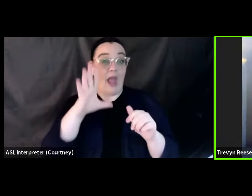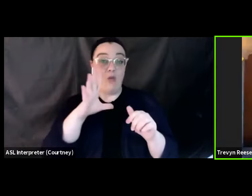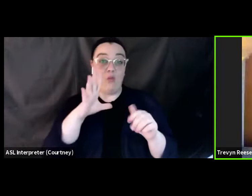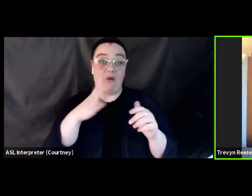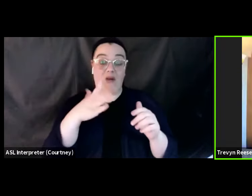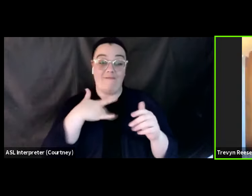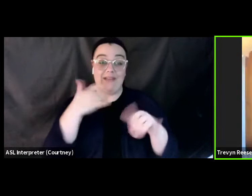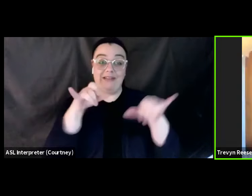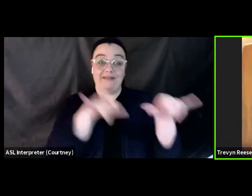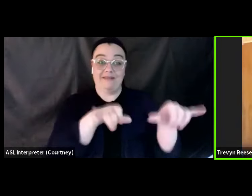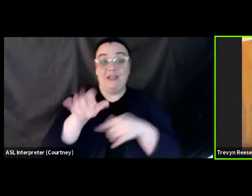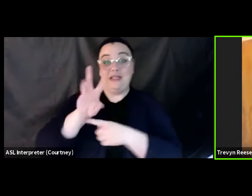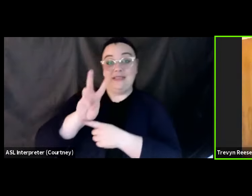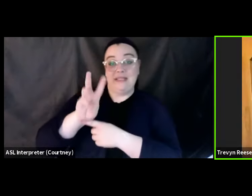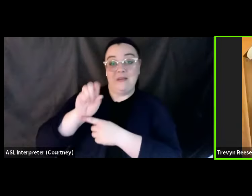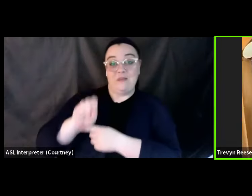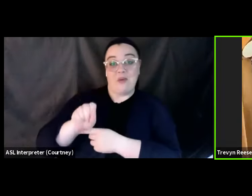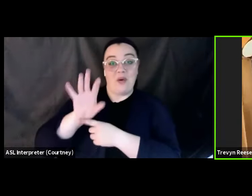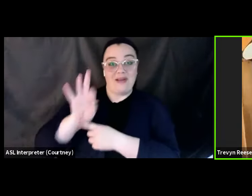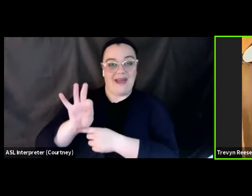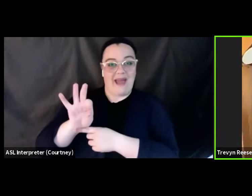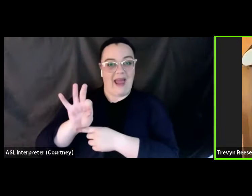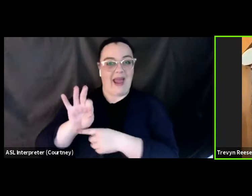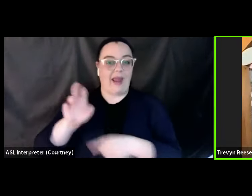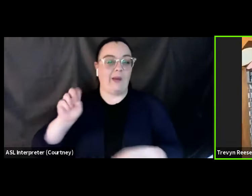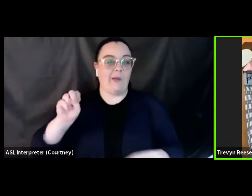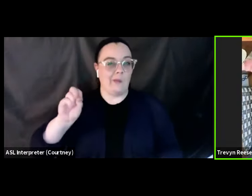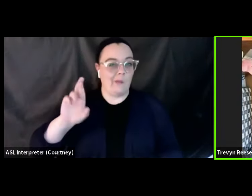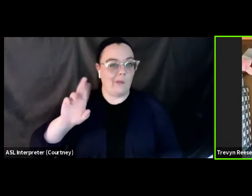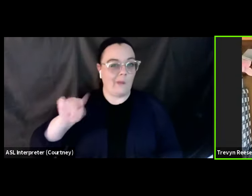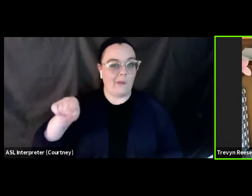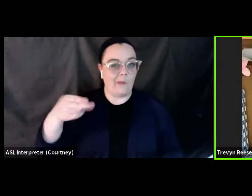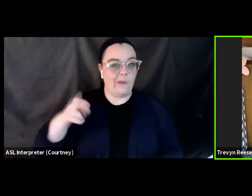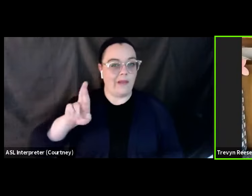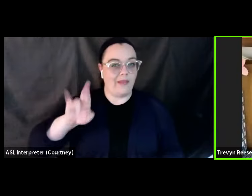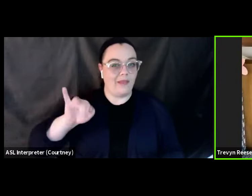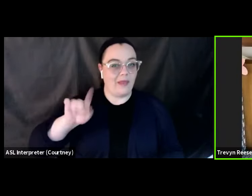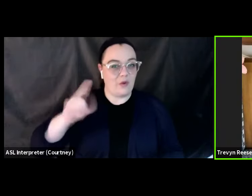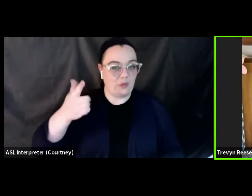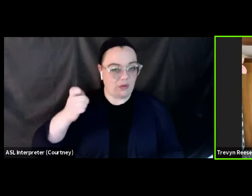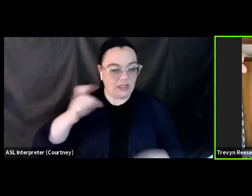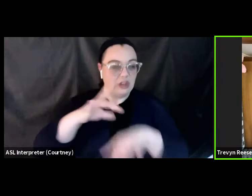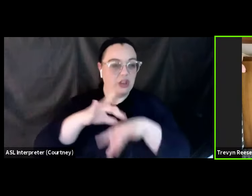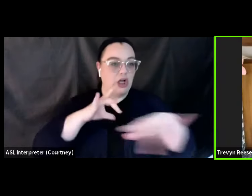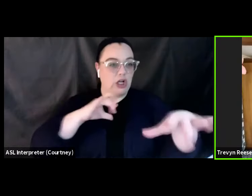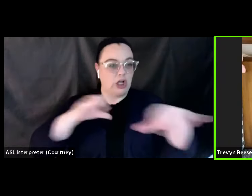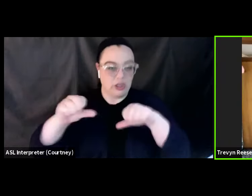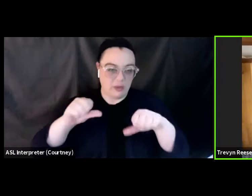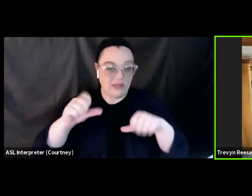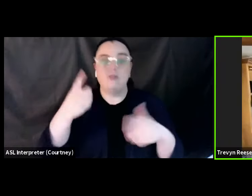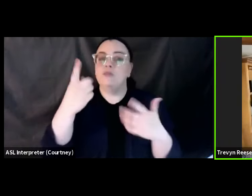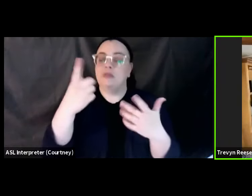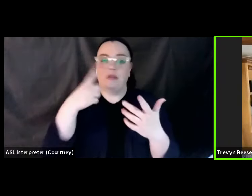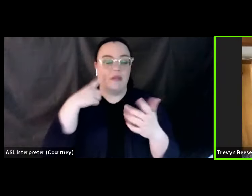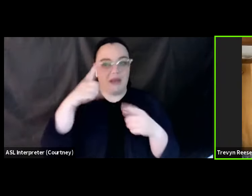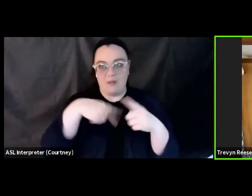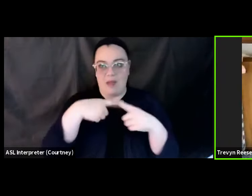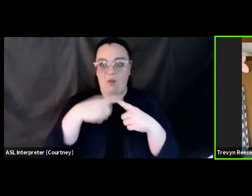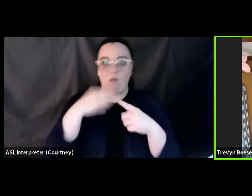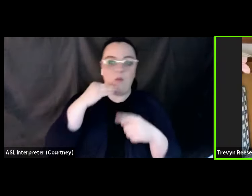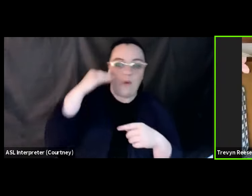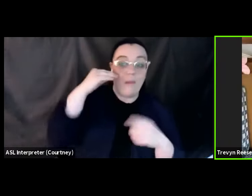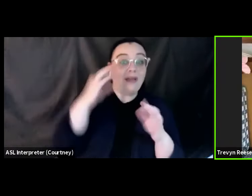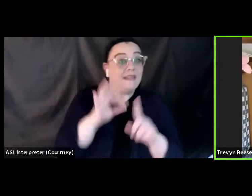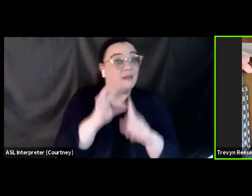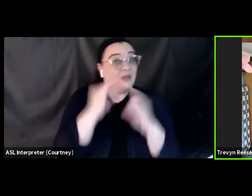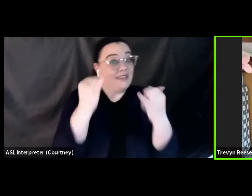this is going to last us for about 17 seconds. We really want to do when we are at home, especially with COVID. A lot of people are working from the home. So they